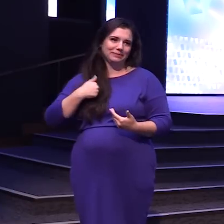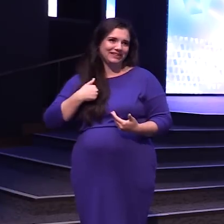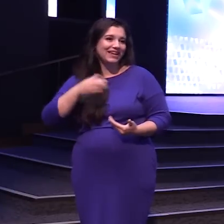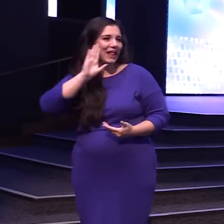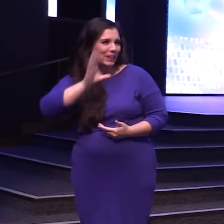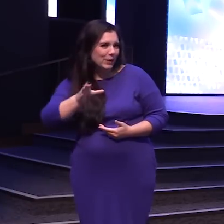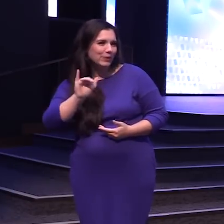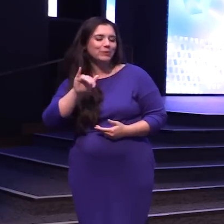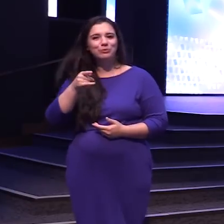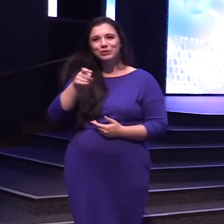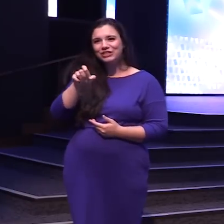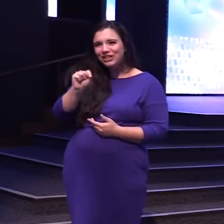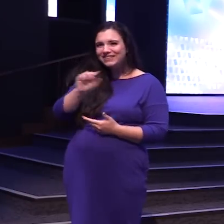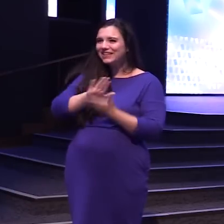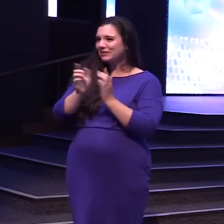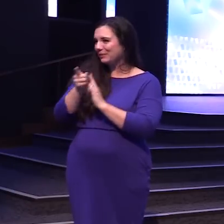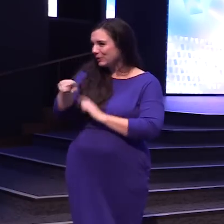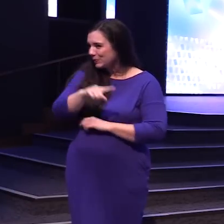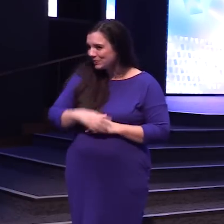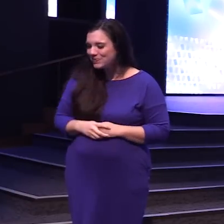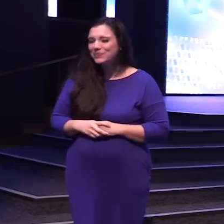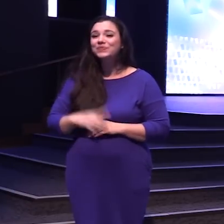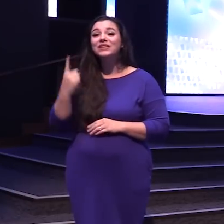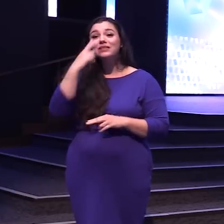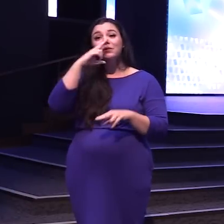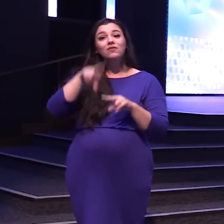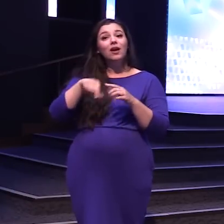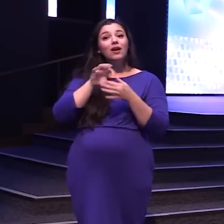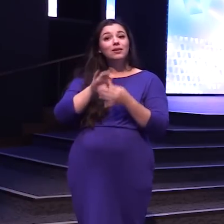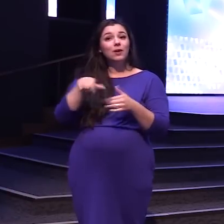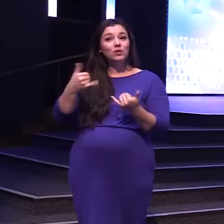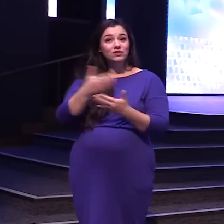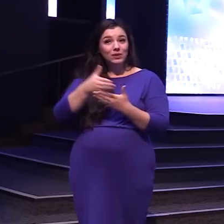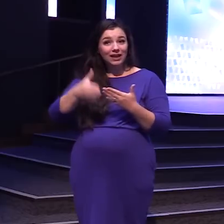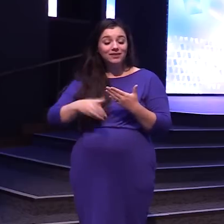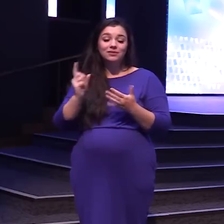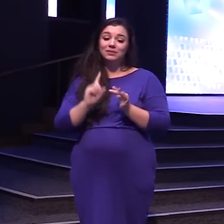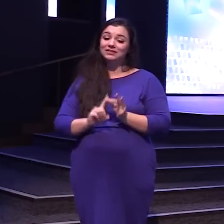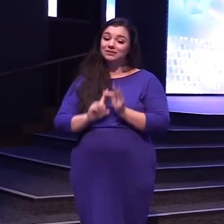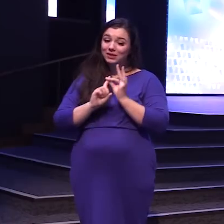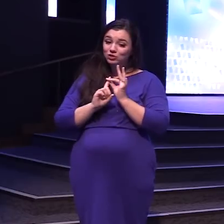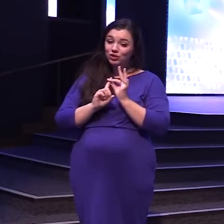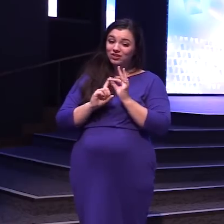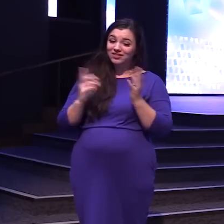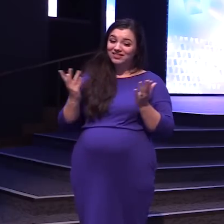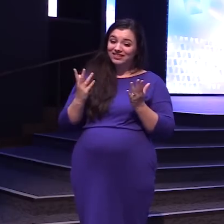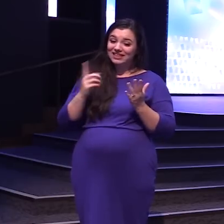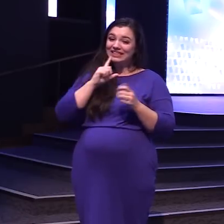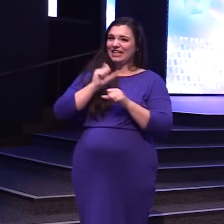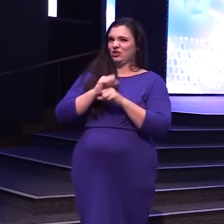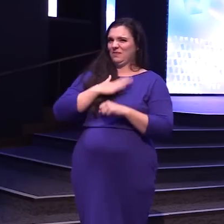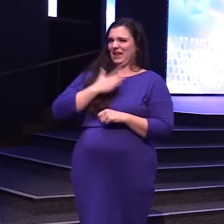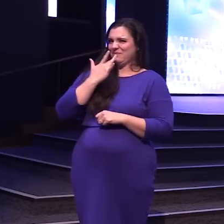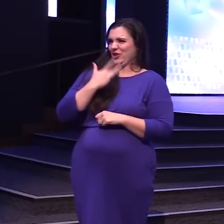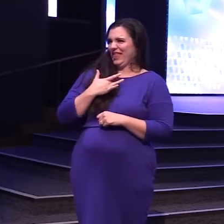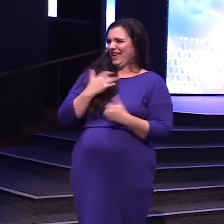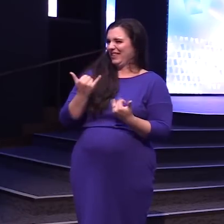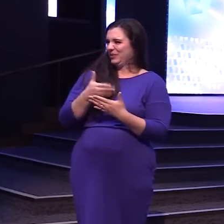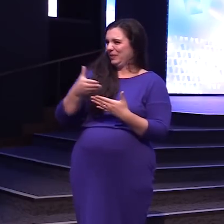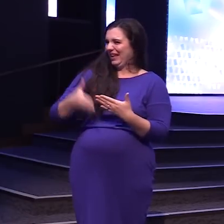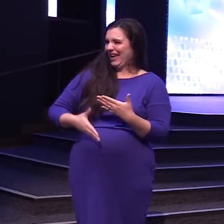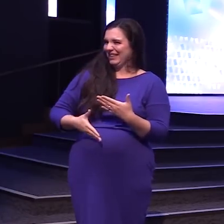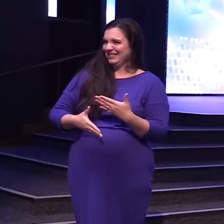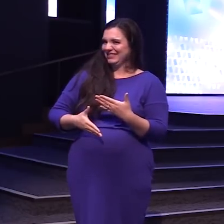Bridget Nice to meet you Something fun about this weekend Something special is It's actually my birthday weekend